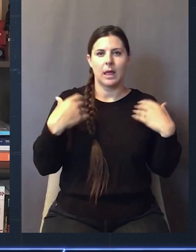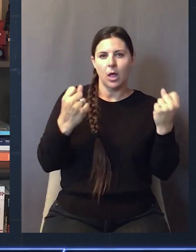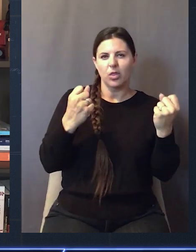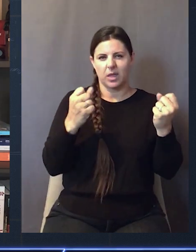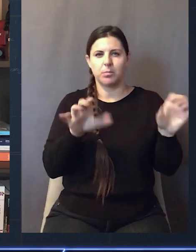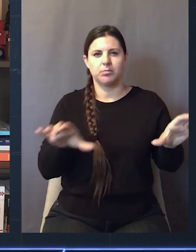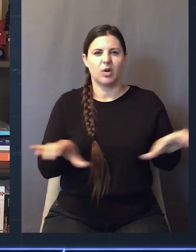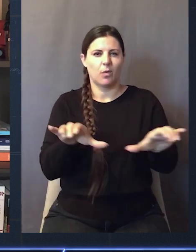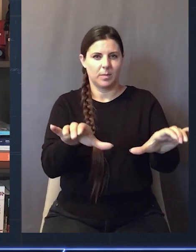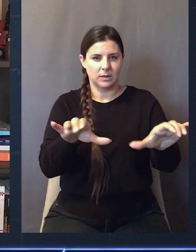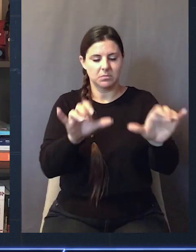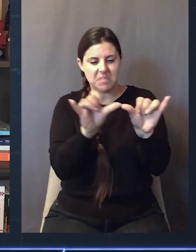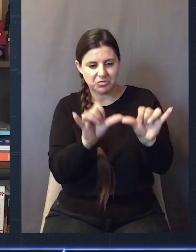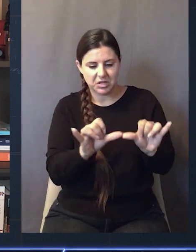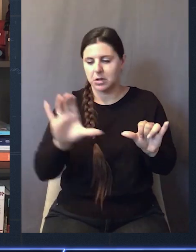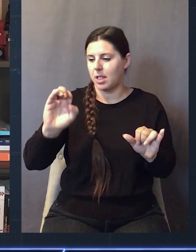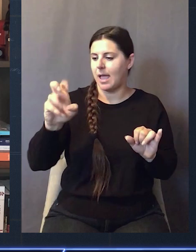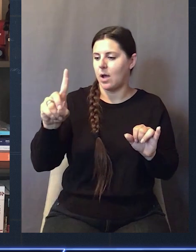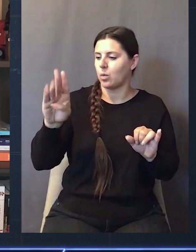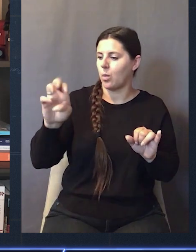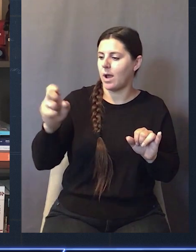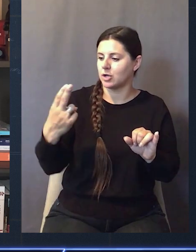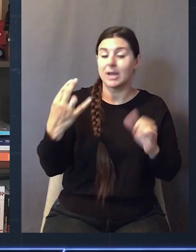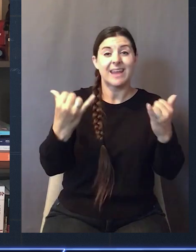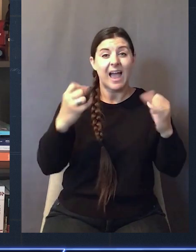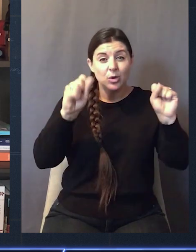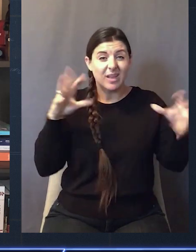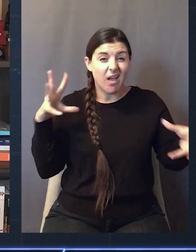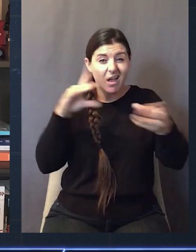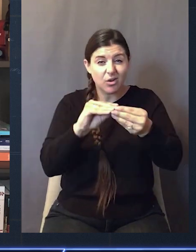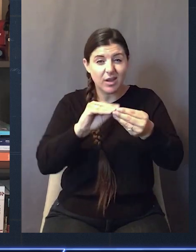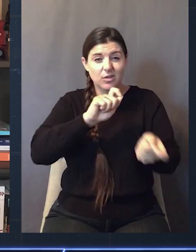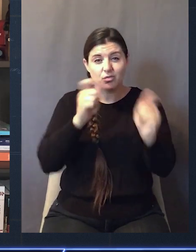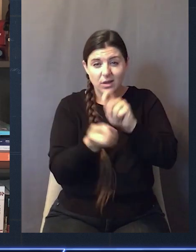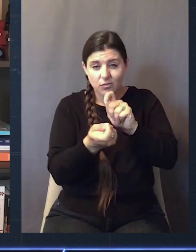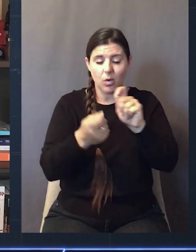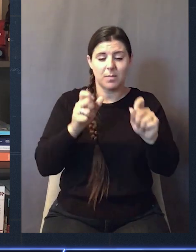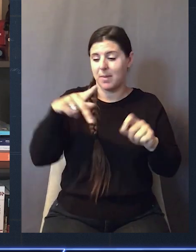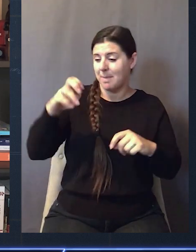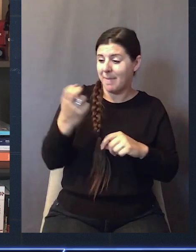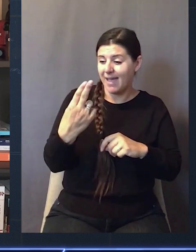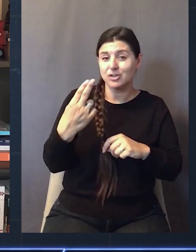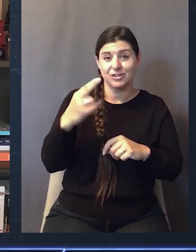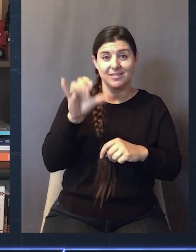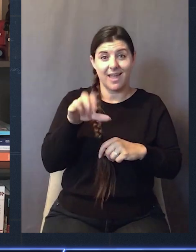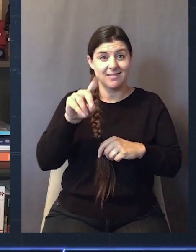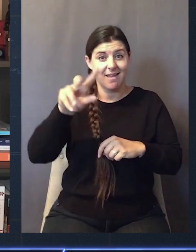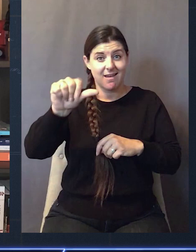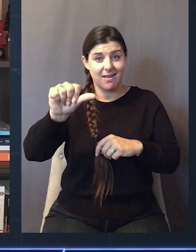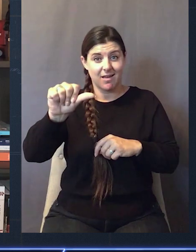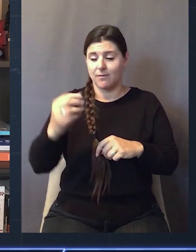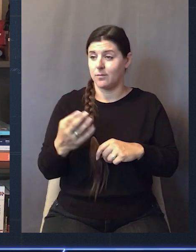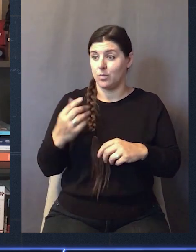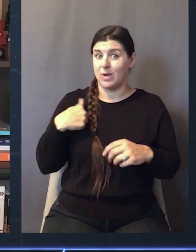You already know that you can create custom visualizations of your health and your performance metrics with CloudWatch. With these new functions, you can aggregate